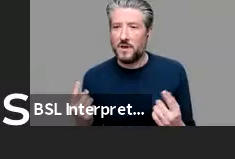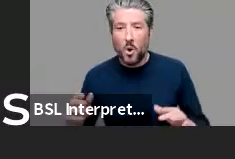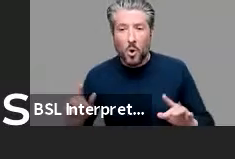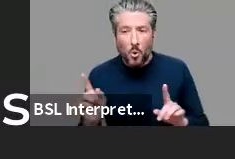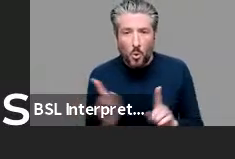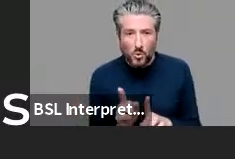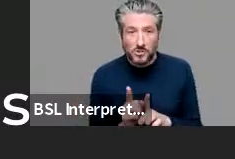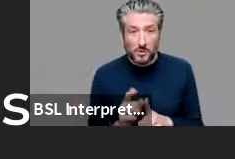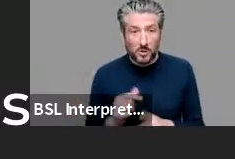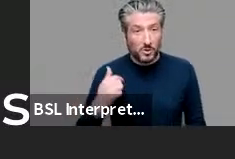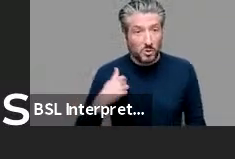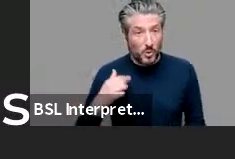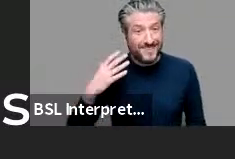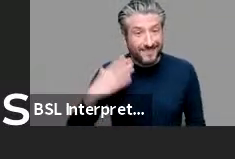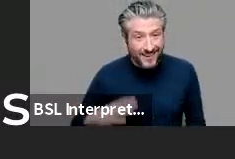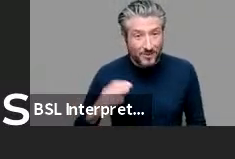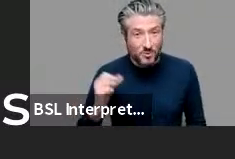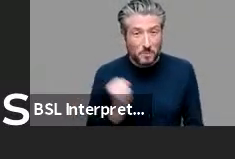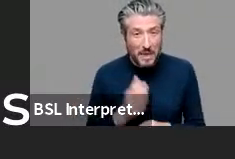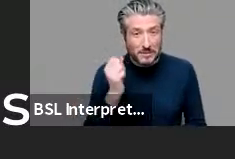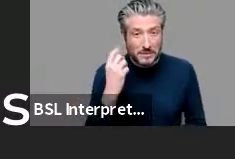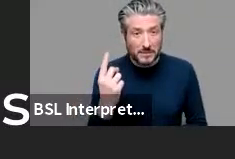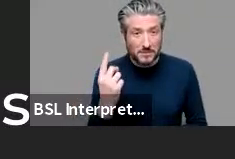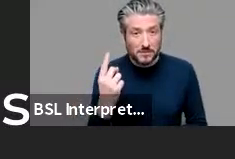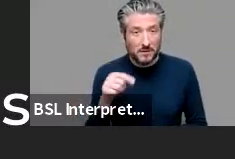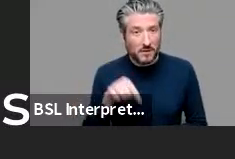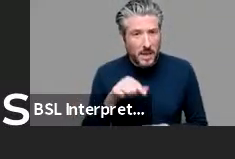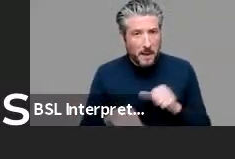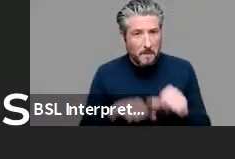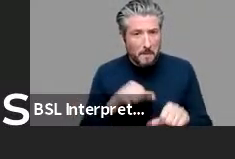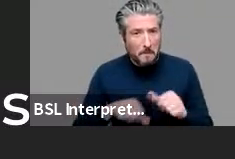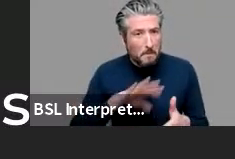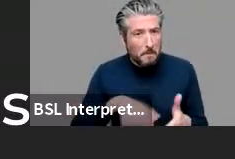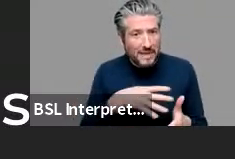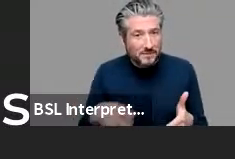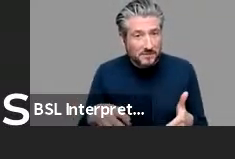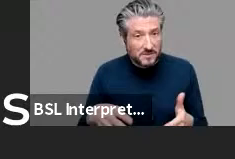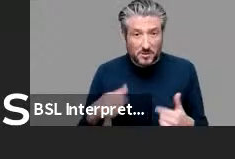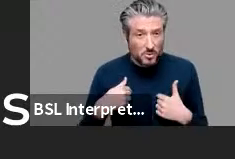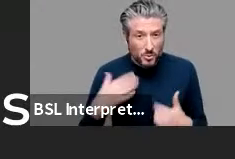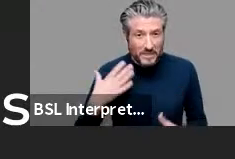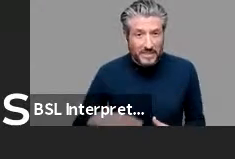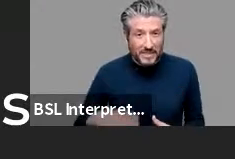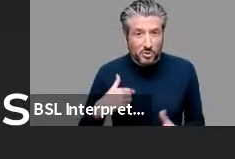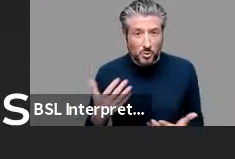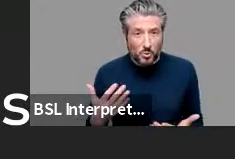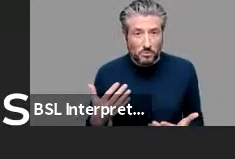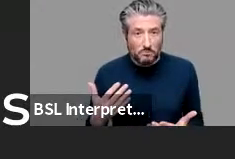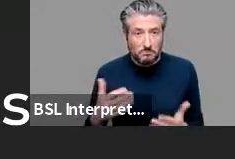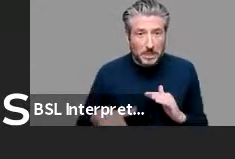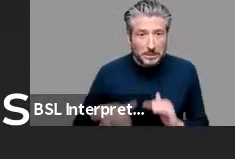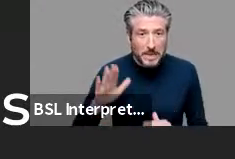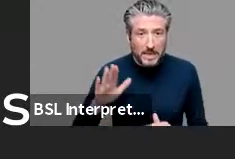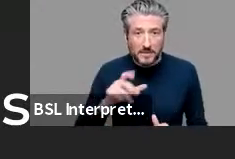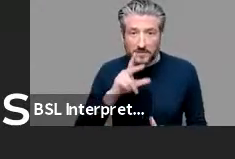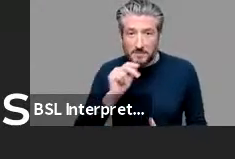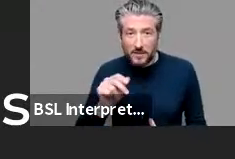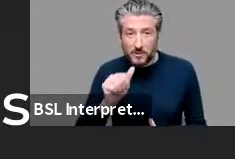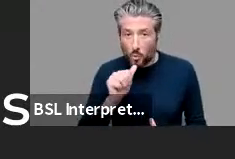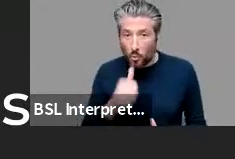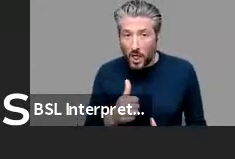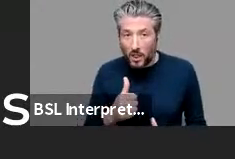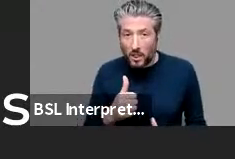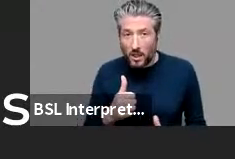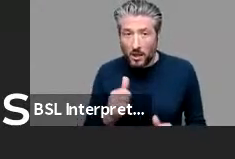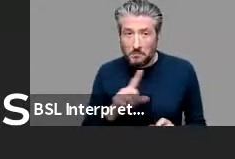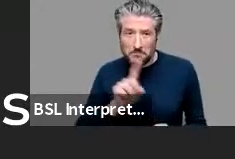these patterns that is do we need to interpret them and label them semantically is that something that native speakers also do so these are some of the